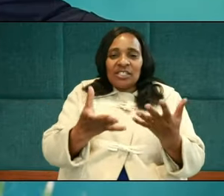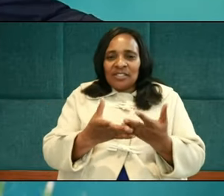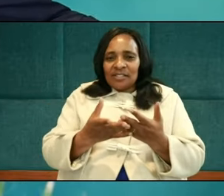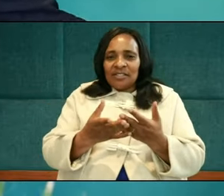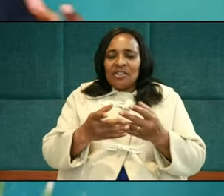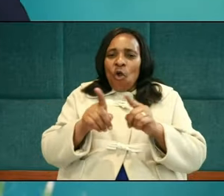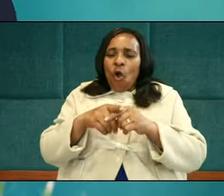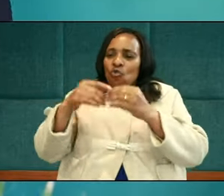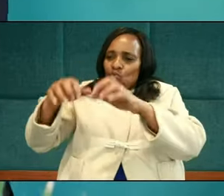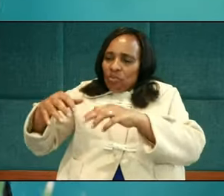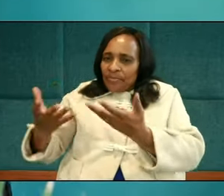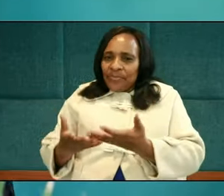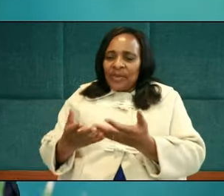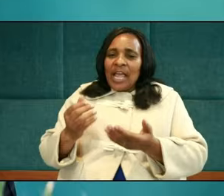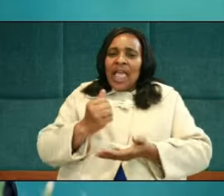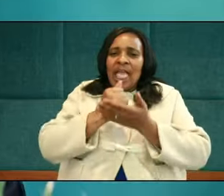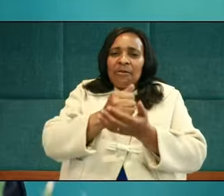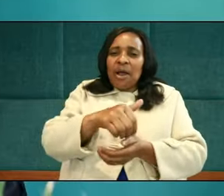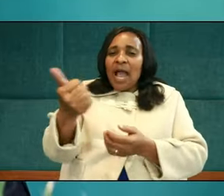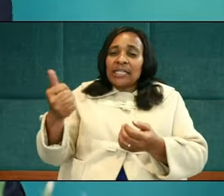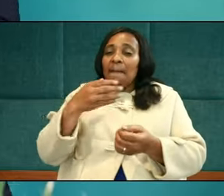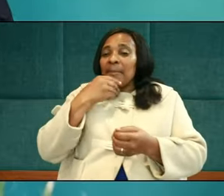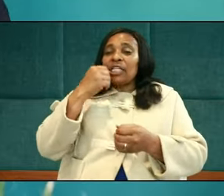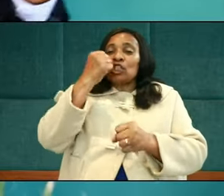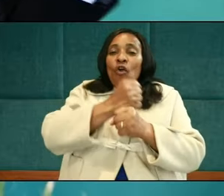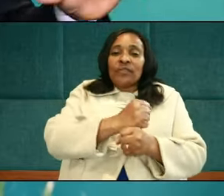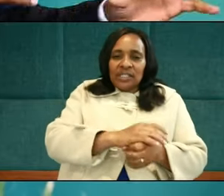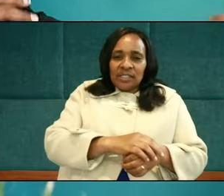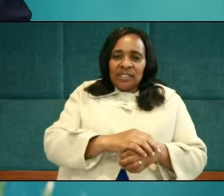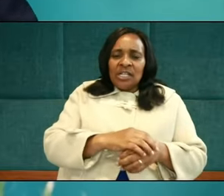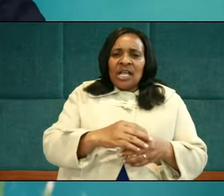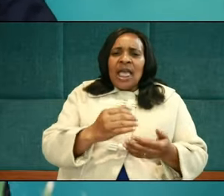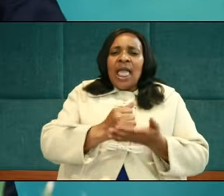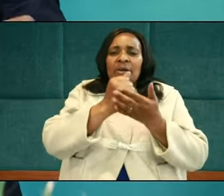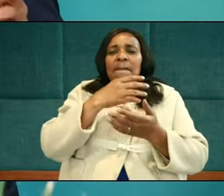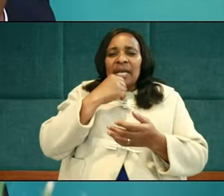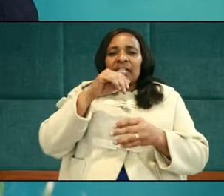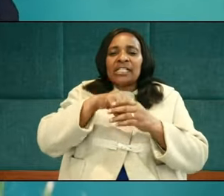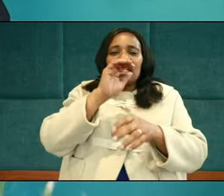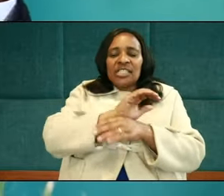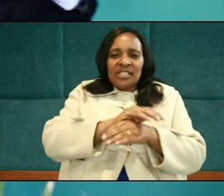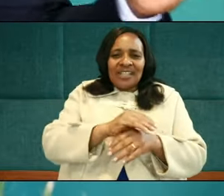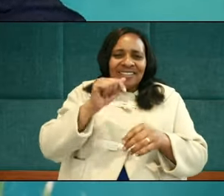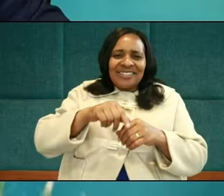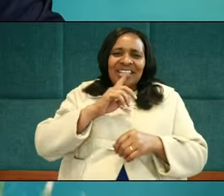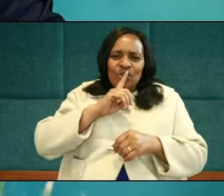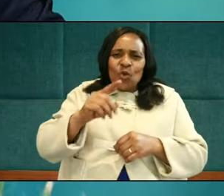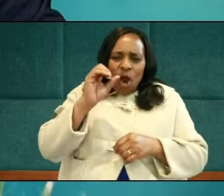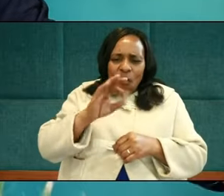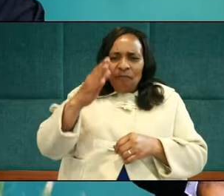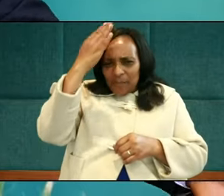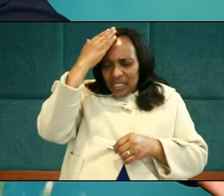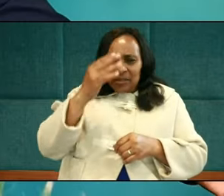in the garden or if they help their other men in the office or if they help their other men in the church, it is a show of weakness.